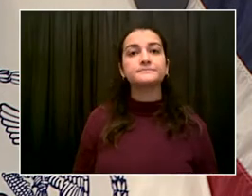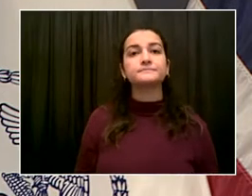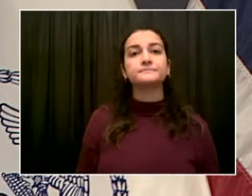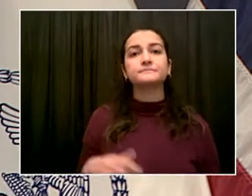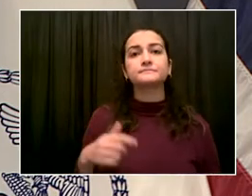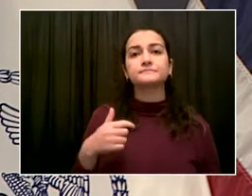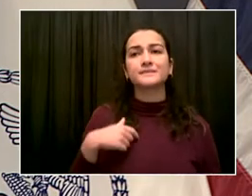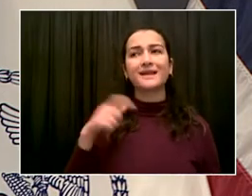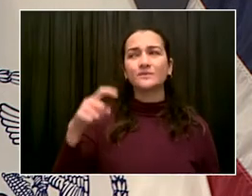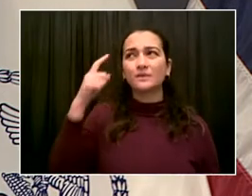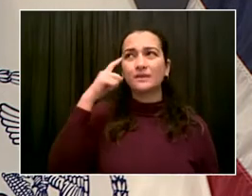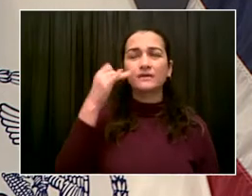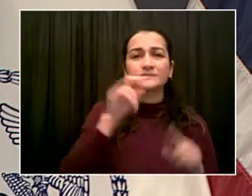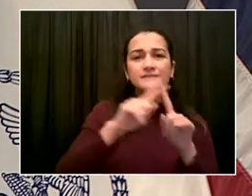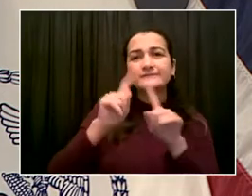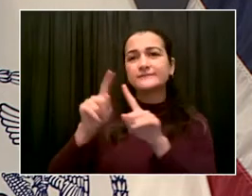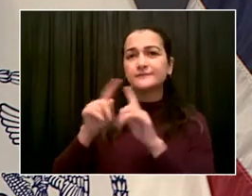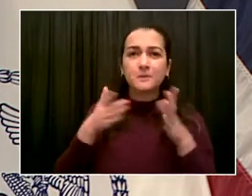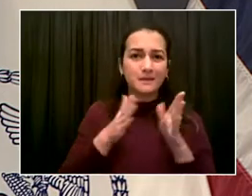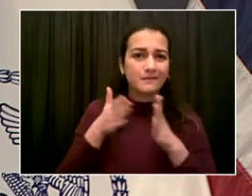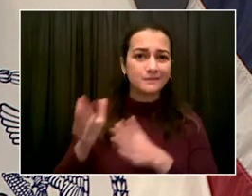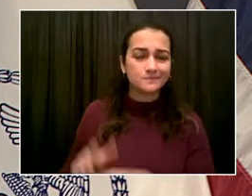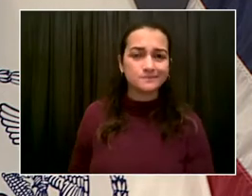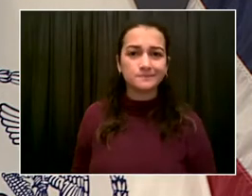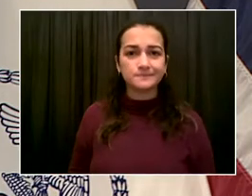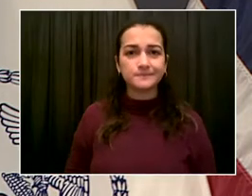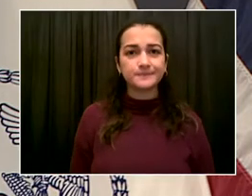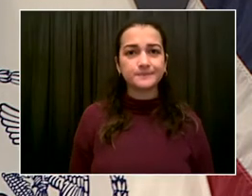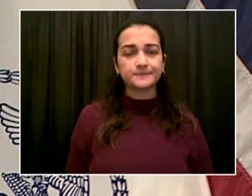Our next question goes to James Ford from PIX11.